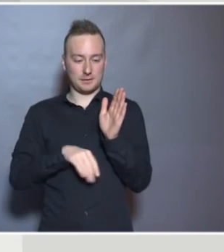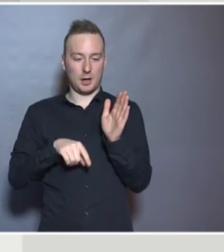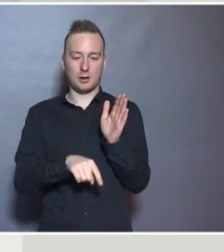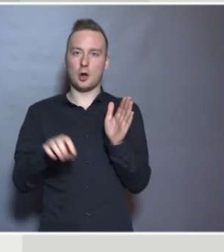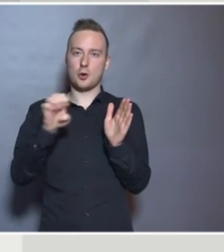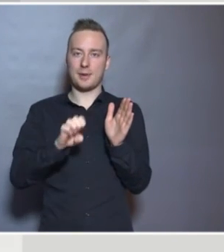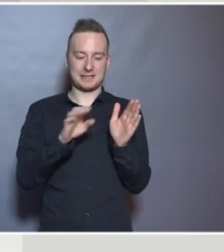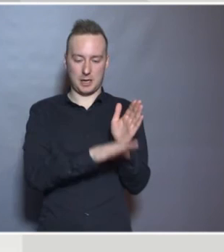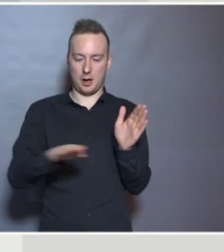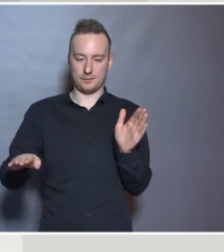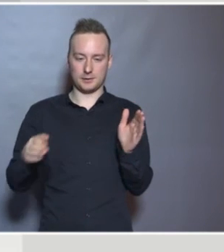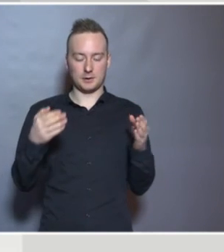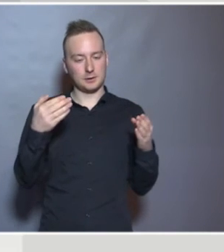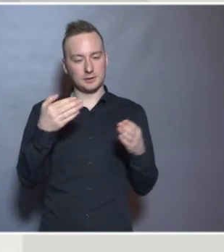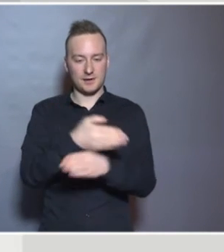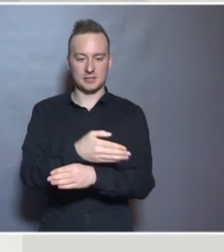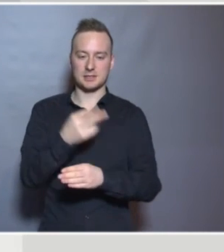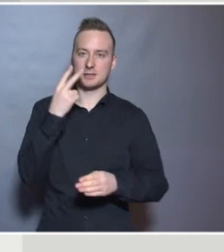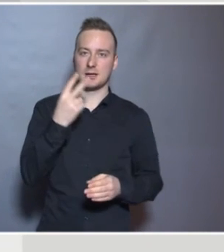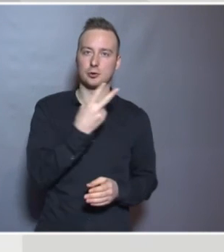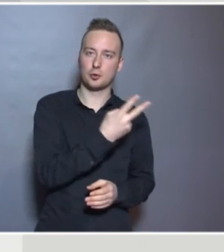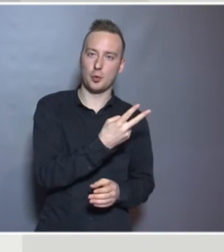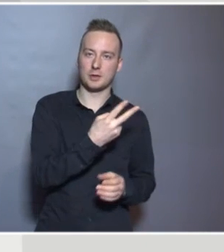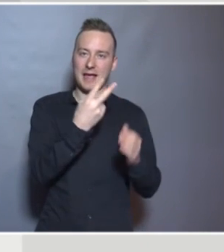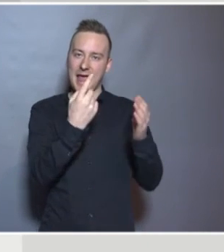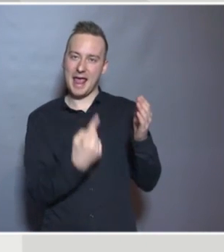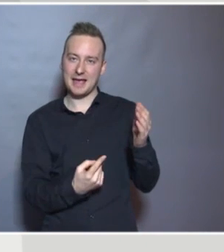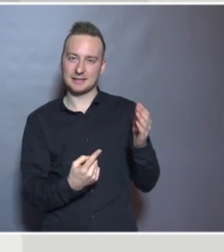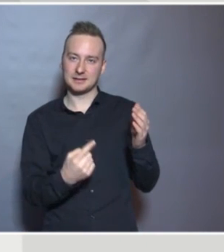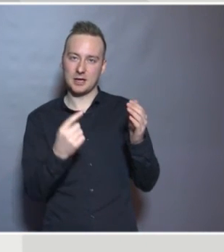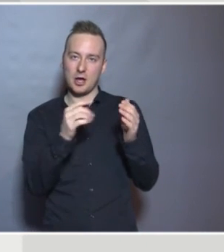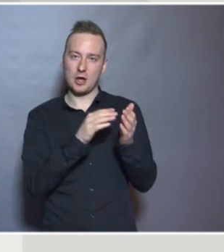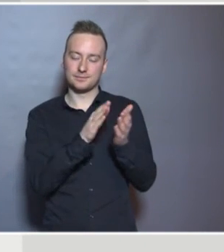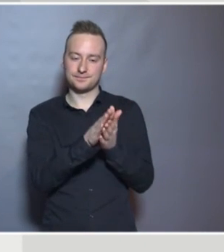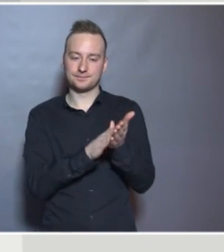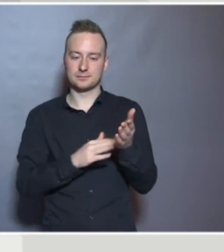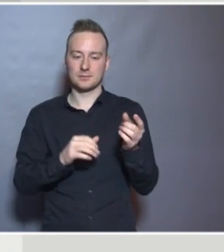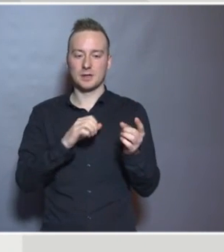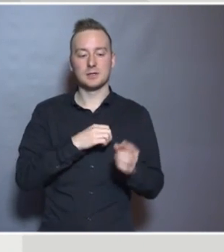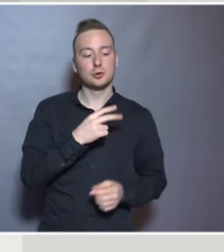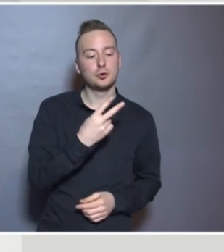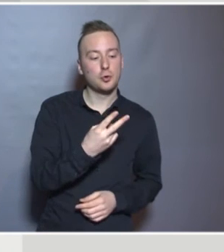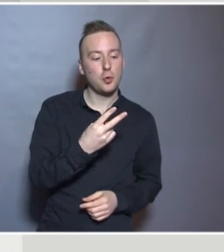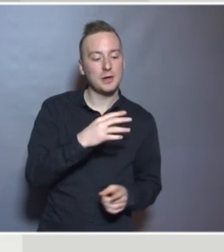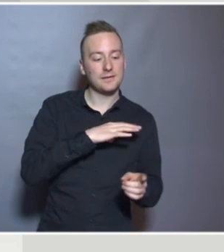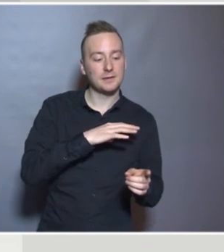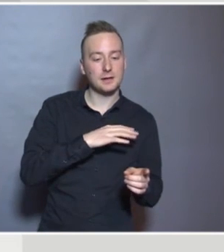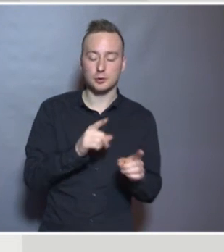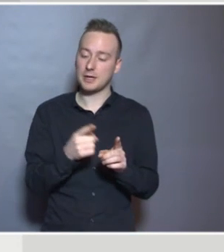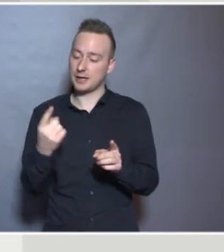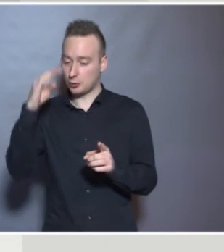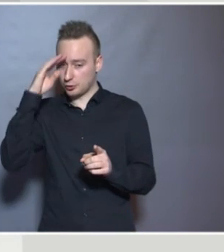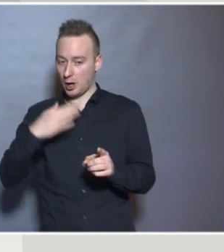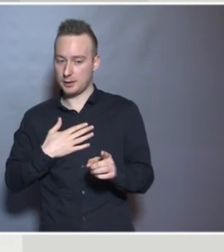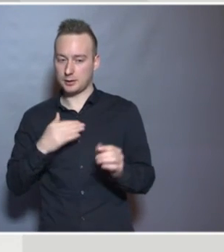countries, we can see a 2 to 1 ratio. Two boys for every one girl is identified as having special educational needs.